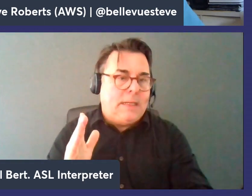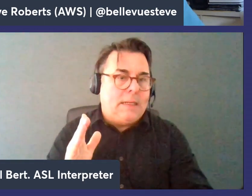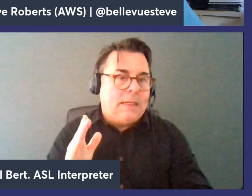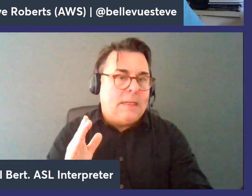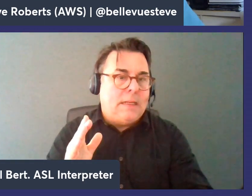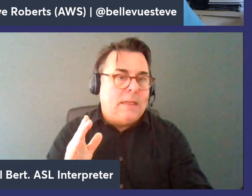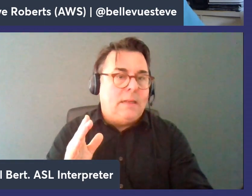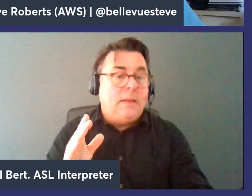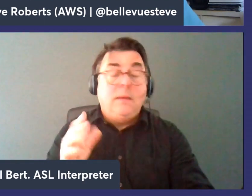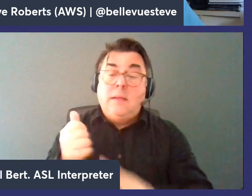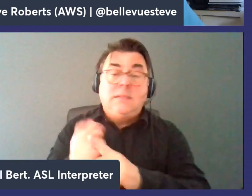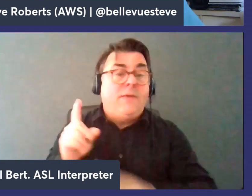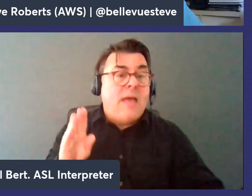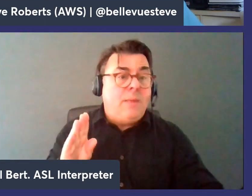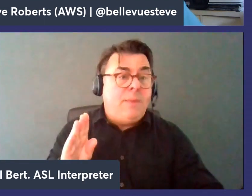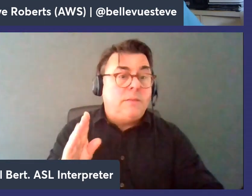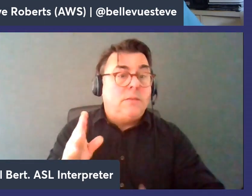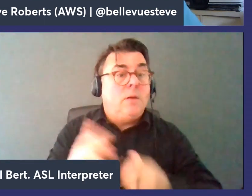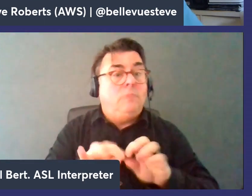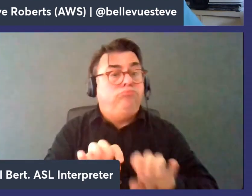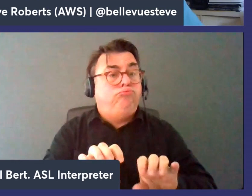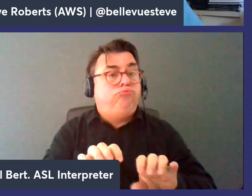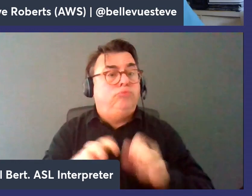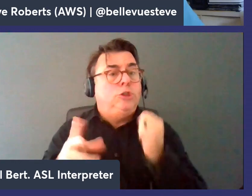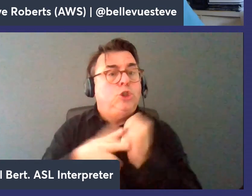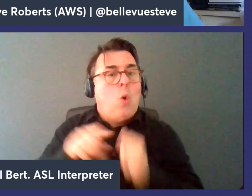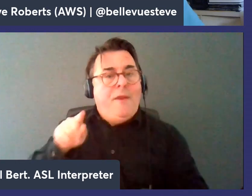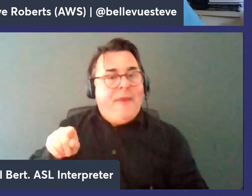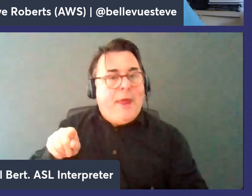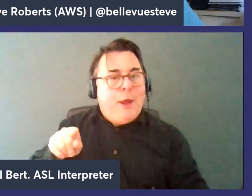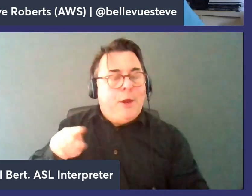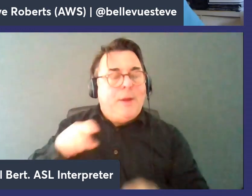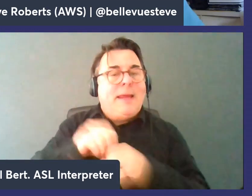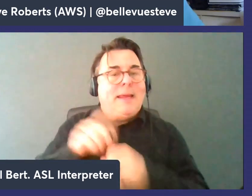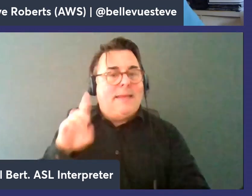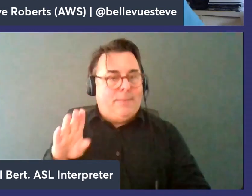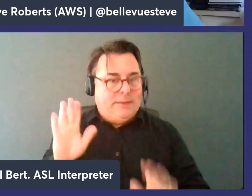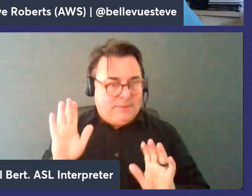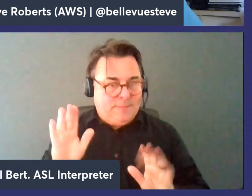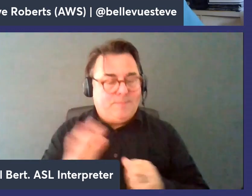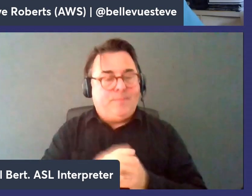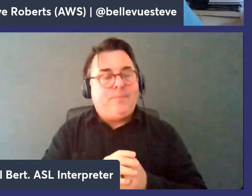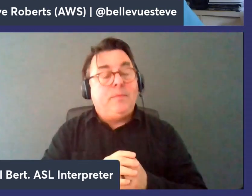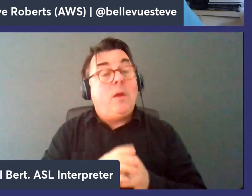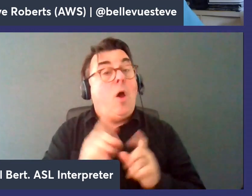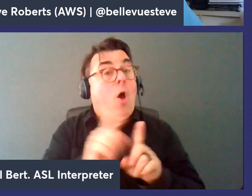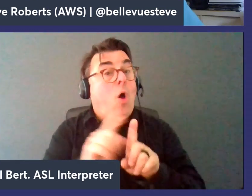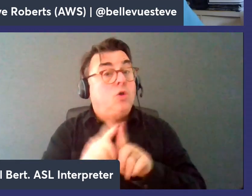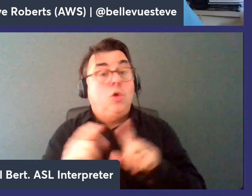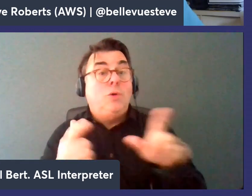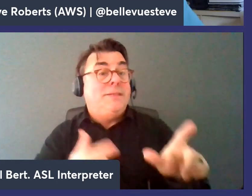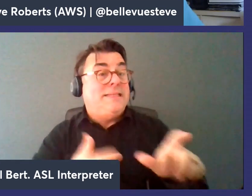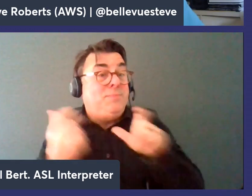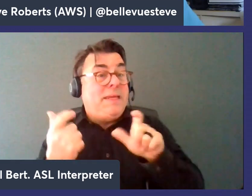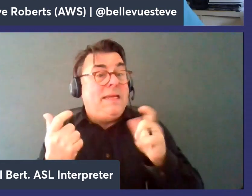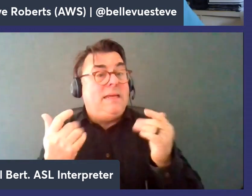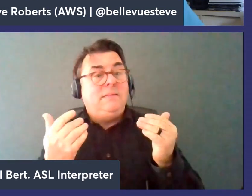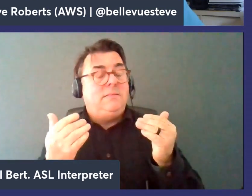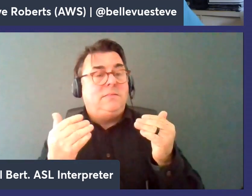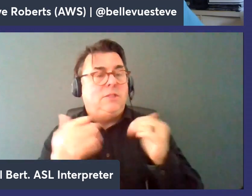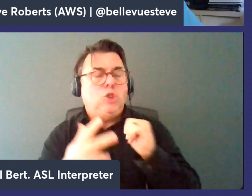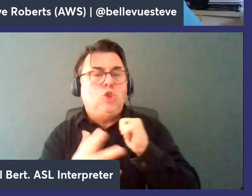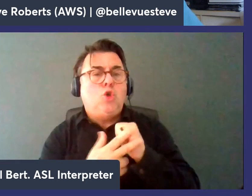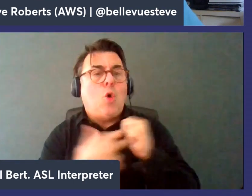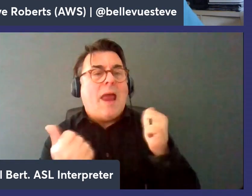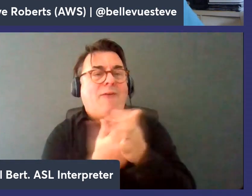database it is a database so anything you write is stored you know with database grade durability and it has the speed of uh storing everything